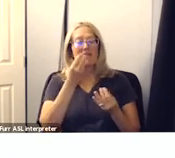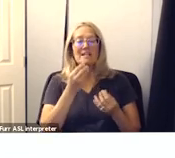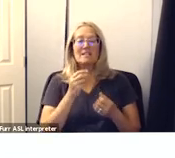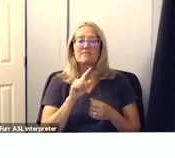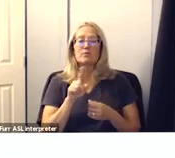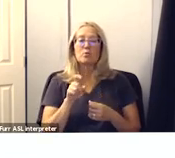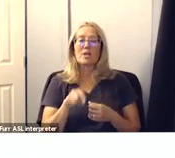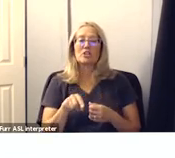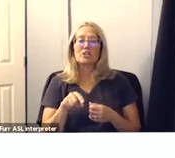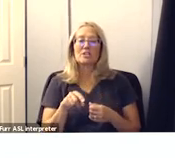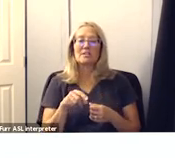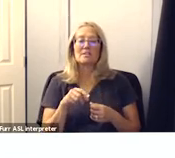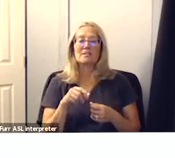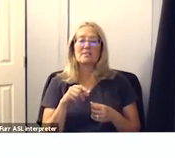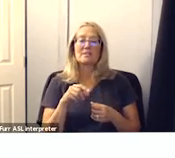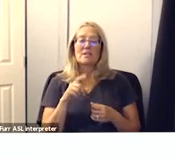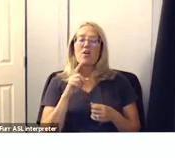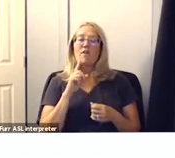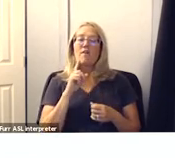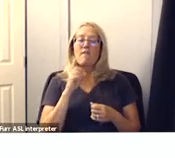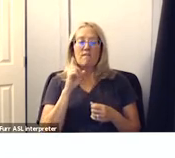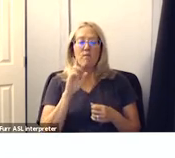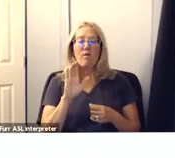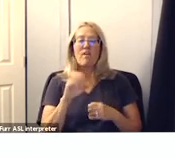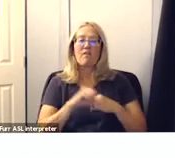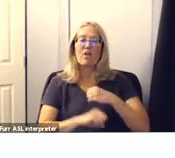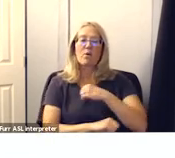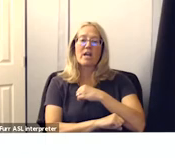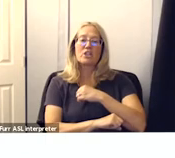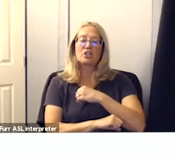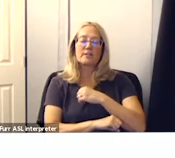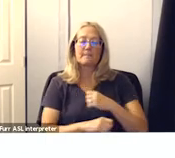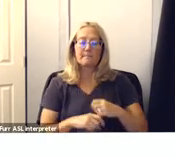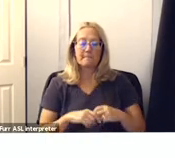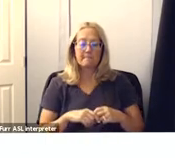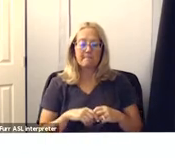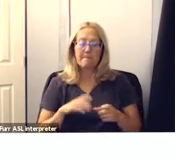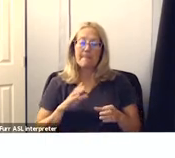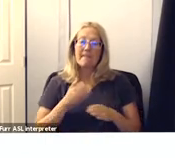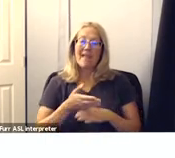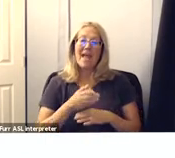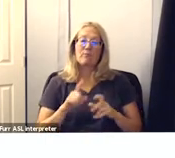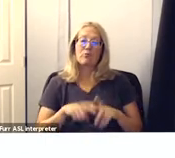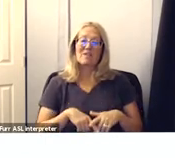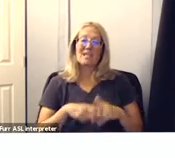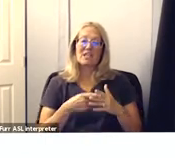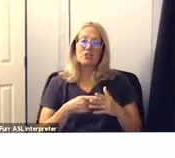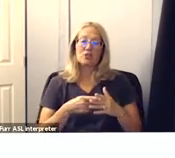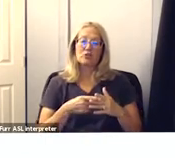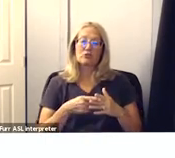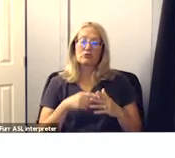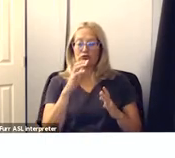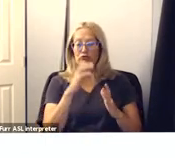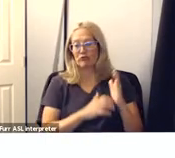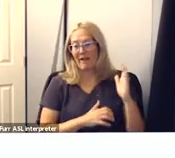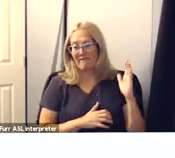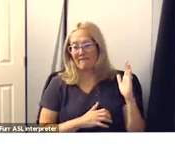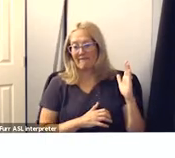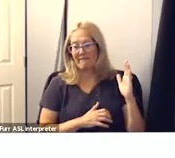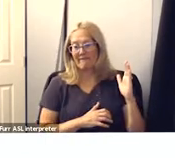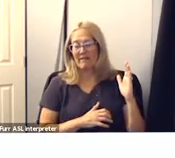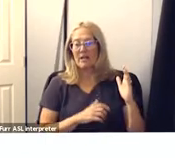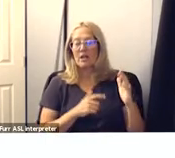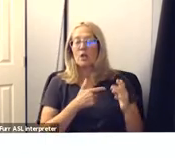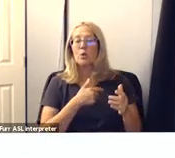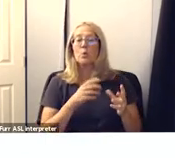as the foundation of our work um after the initial draft was developed we met with a series